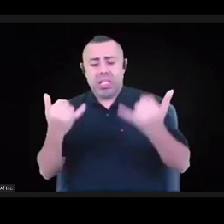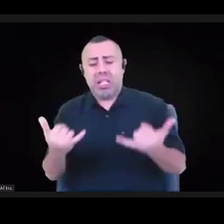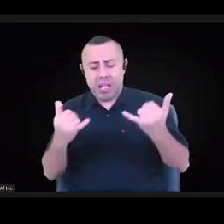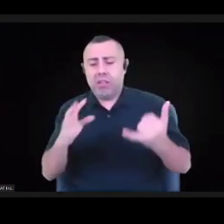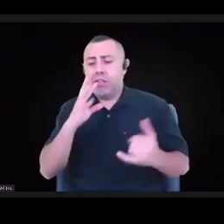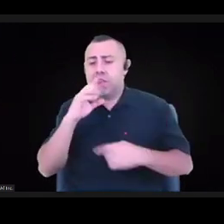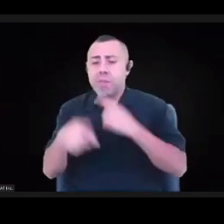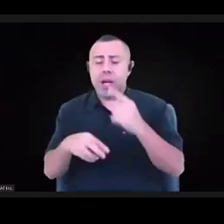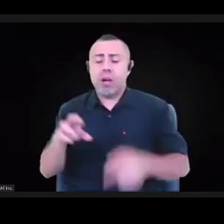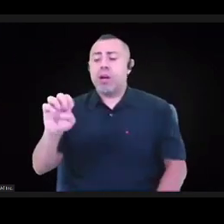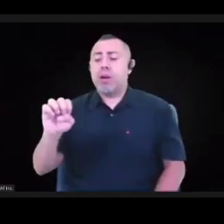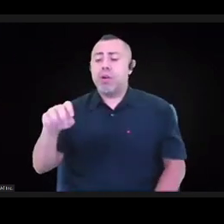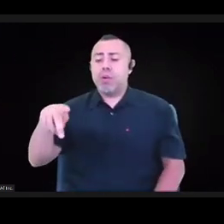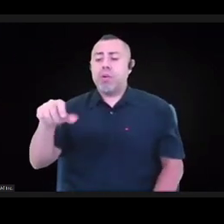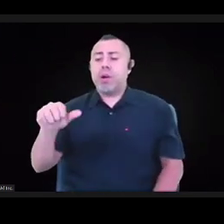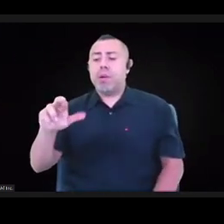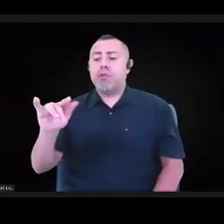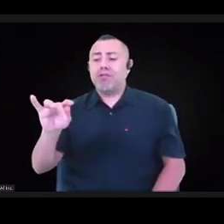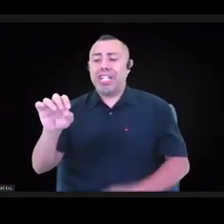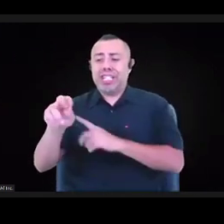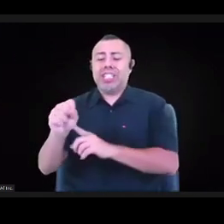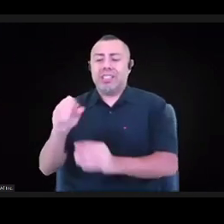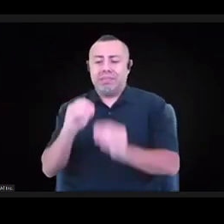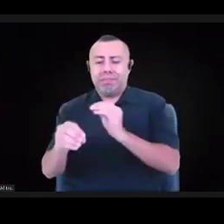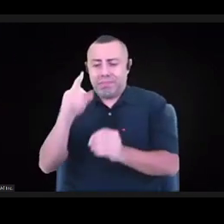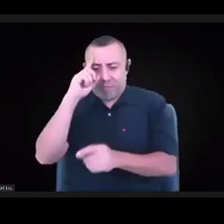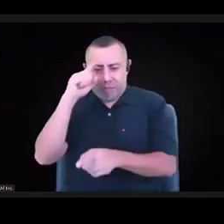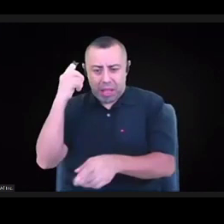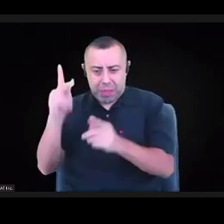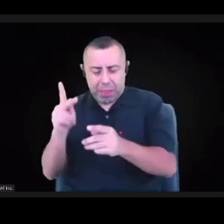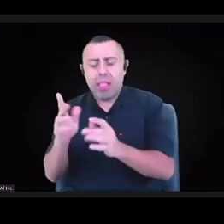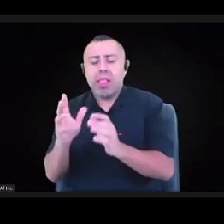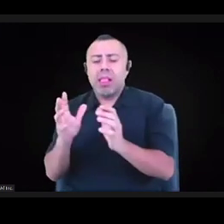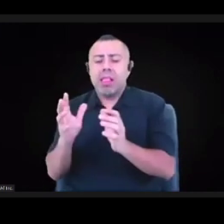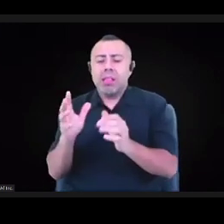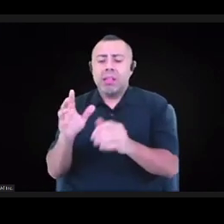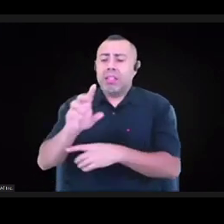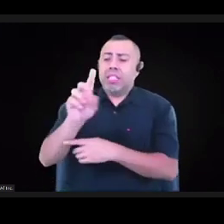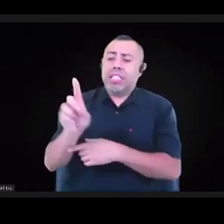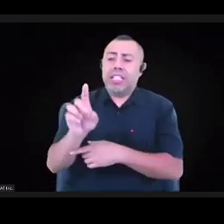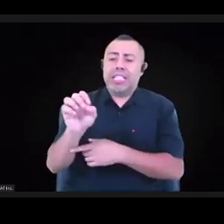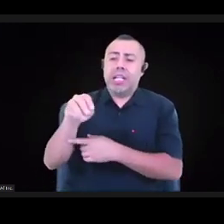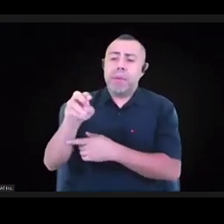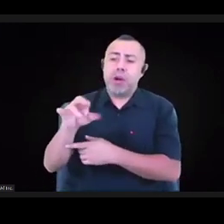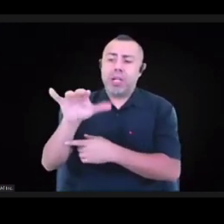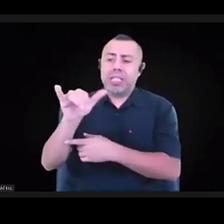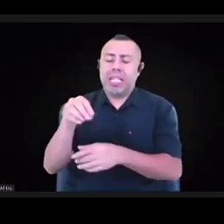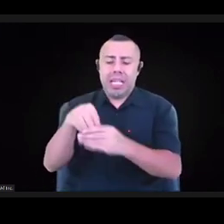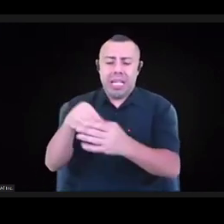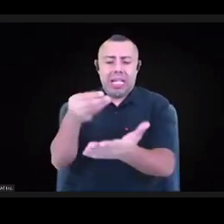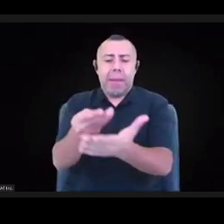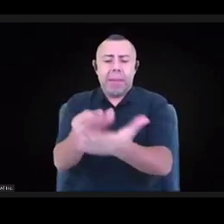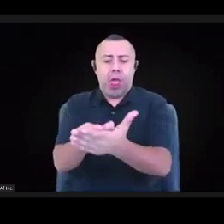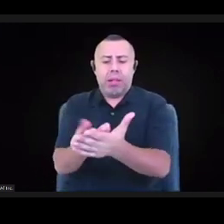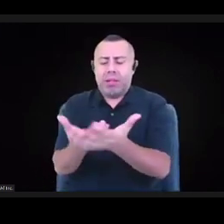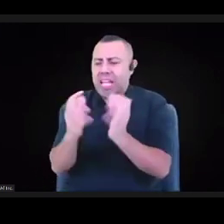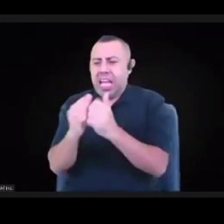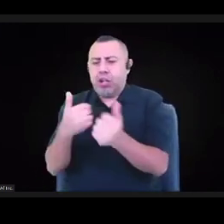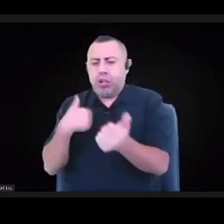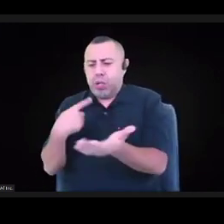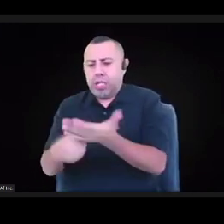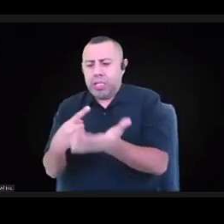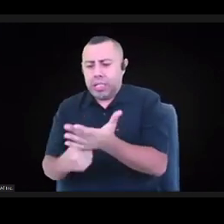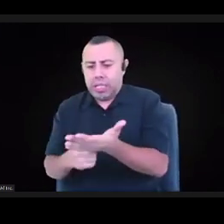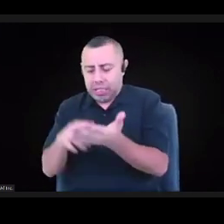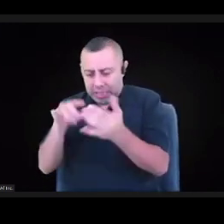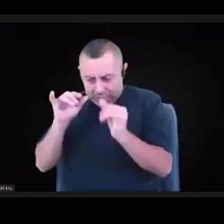around the democracy over capital, that then, in a larger crisis, we'd be able to apply?